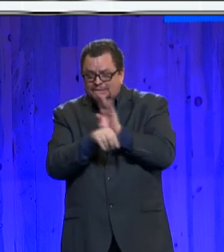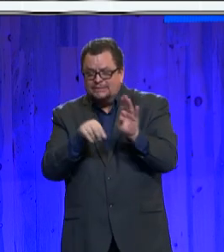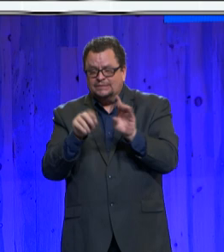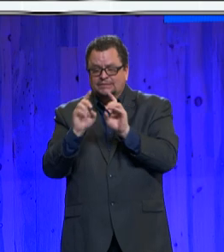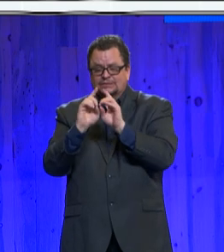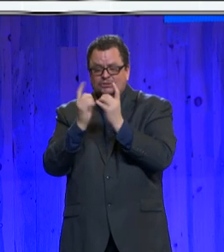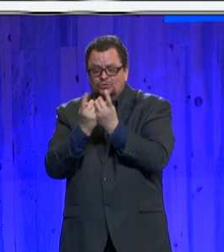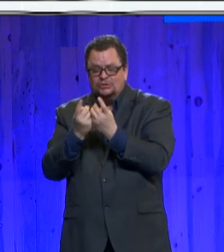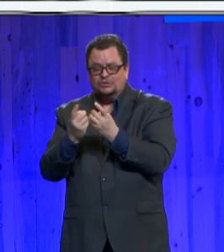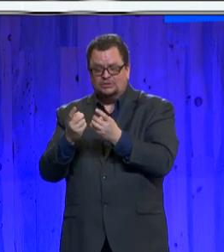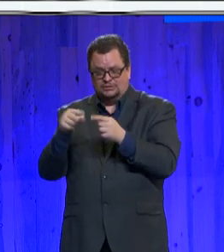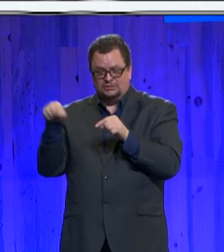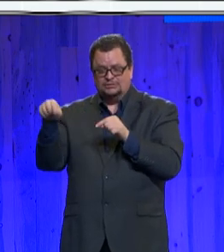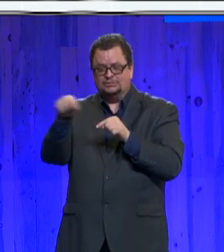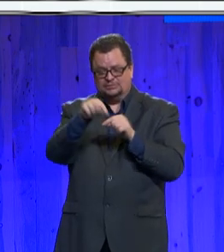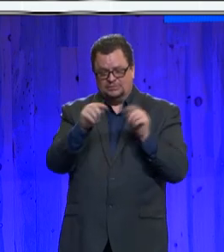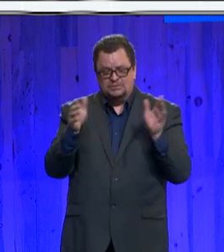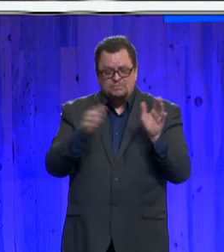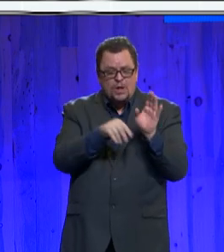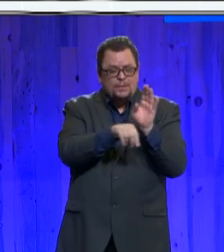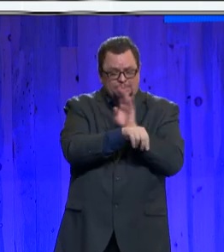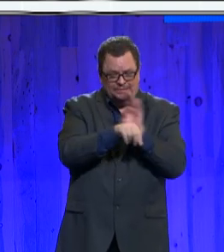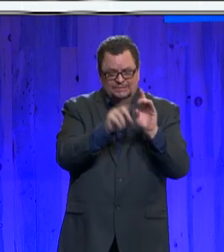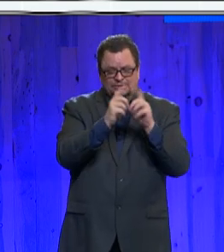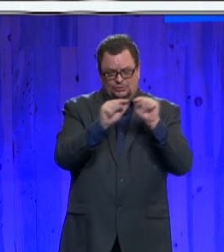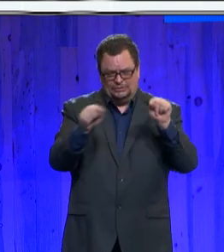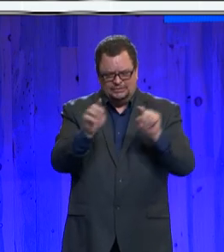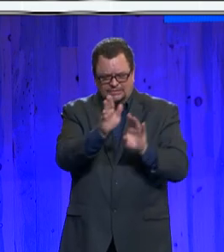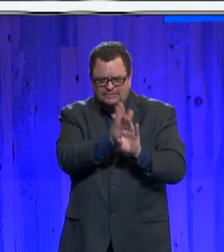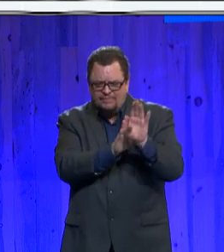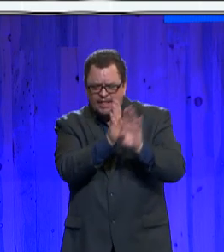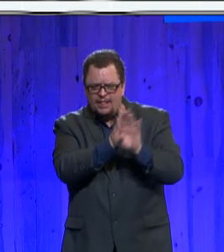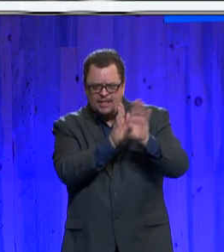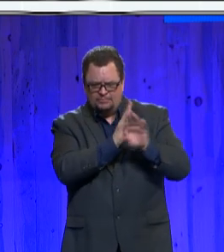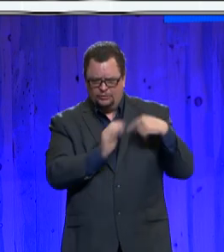continue to deliver outstanding services to our citizens and companies.